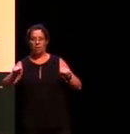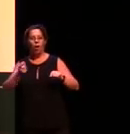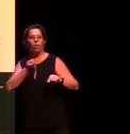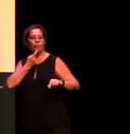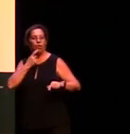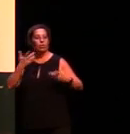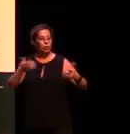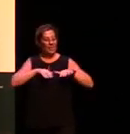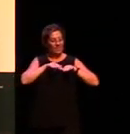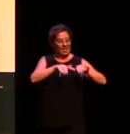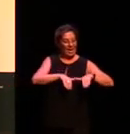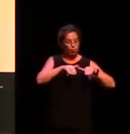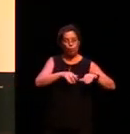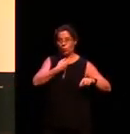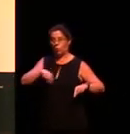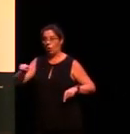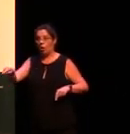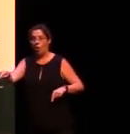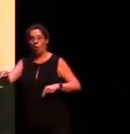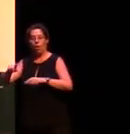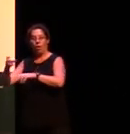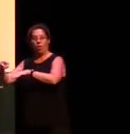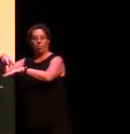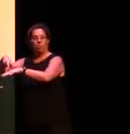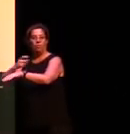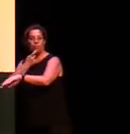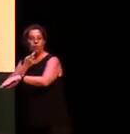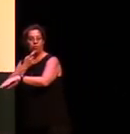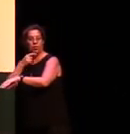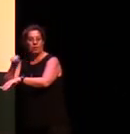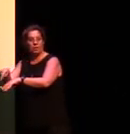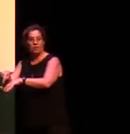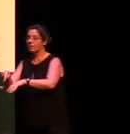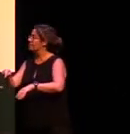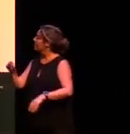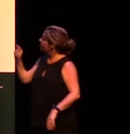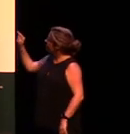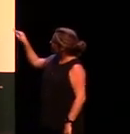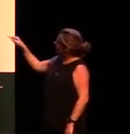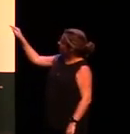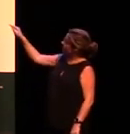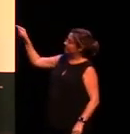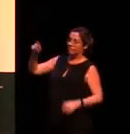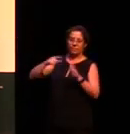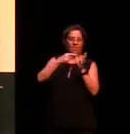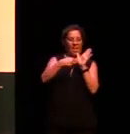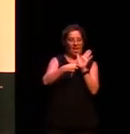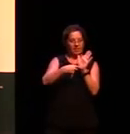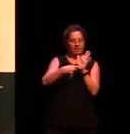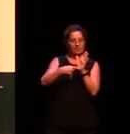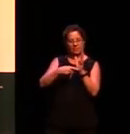is on the rock then rock gets the little at case marker because that's the case marker that kangaroo has